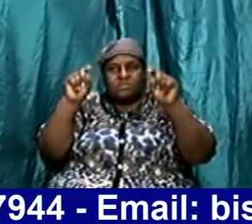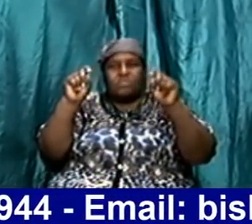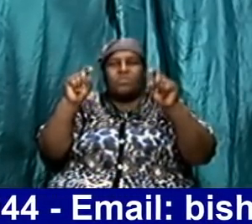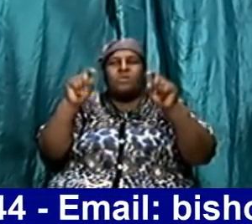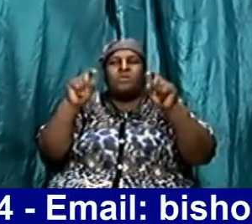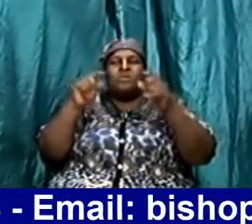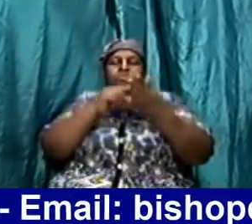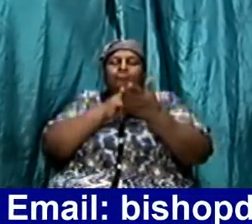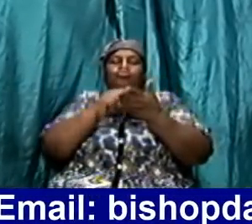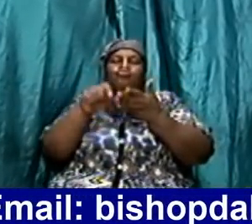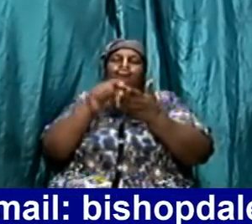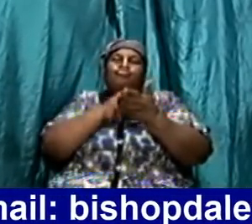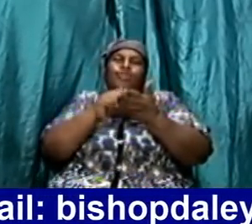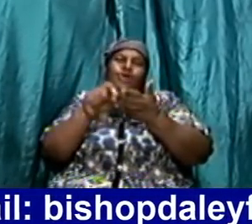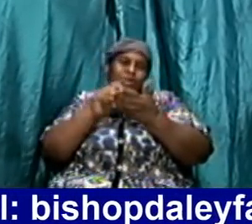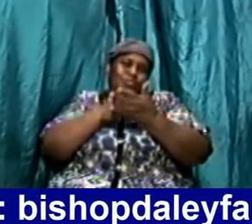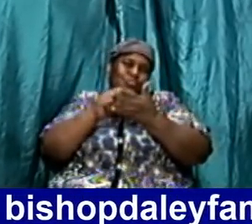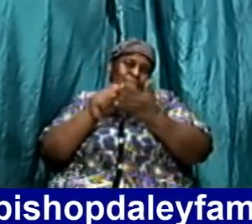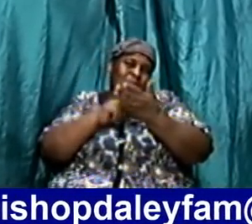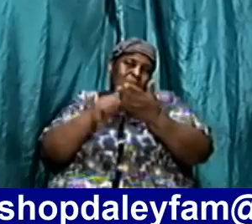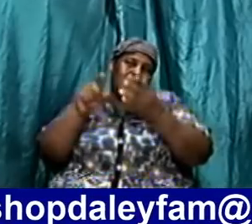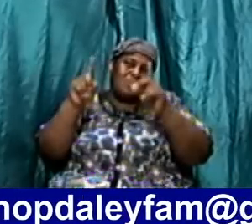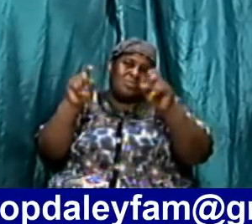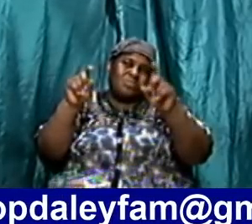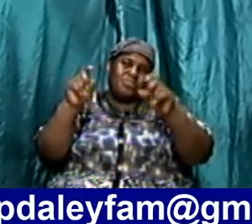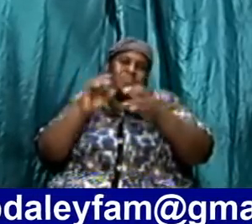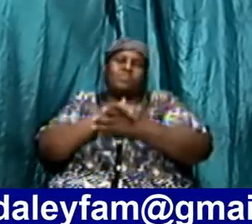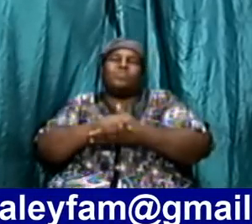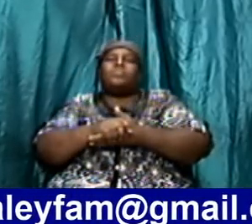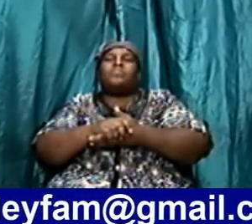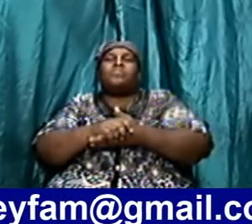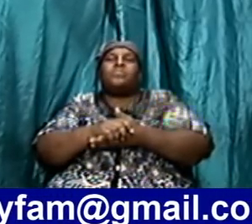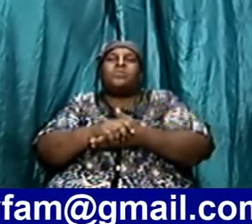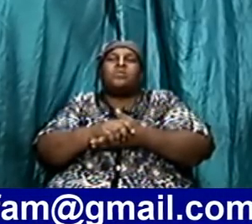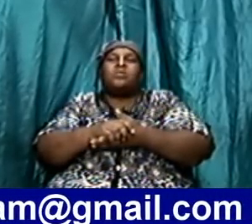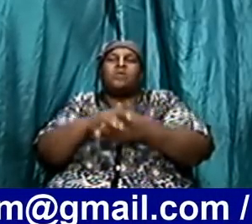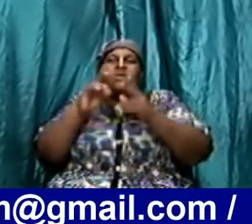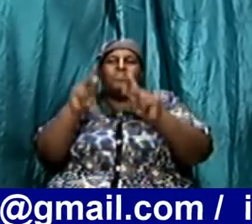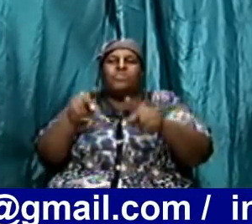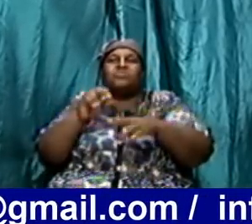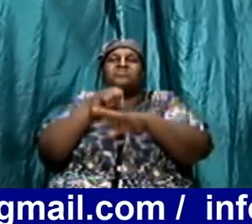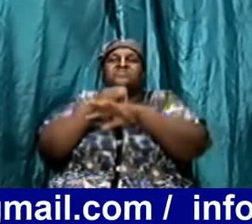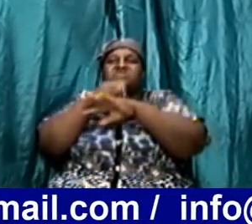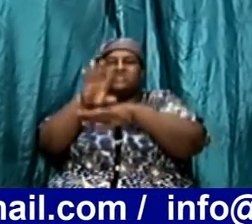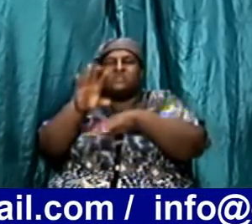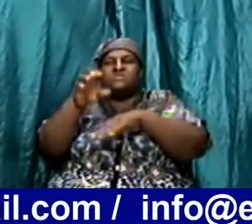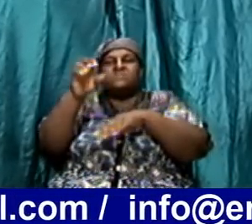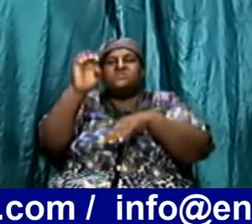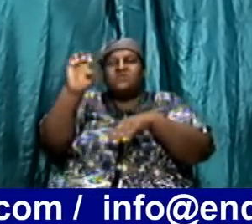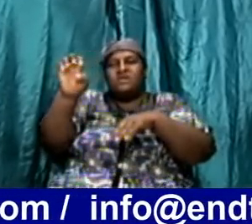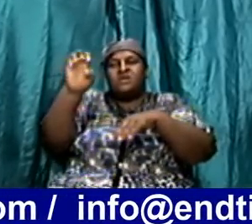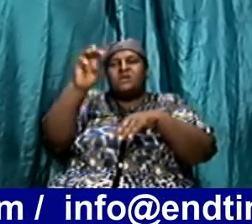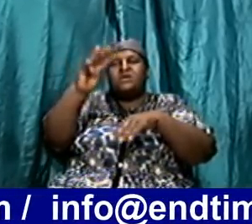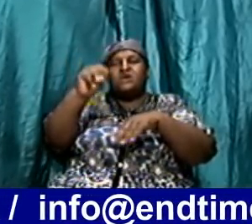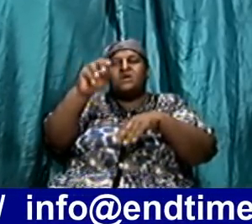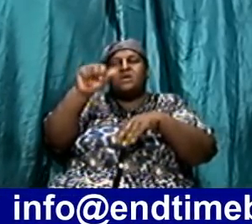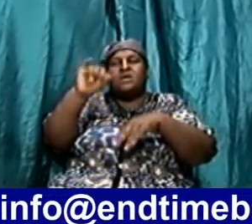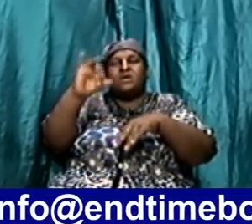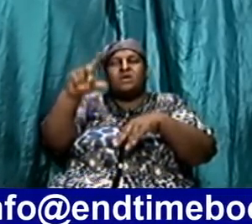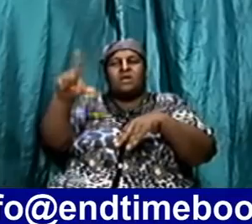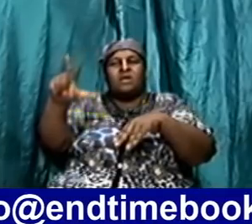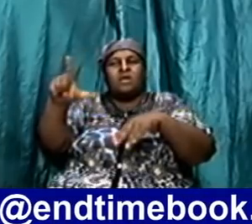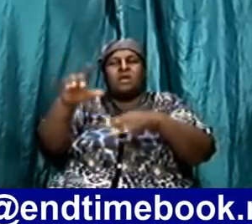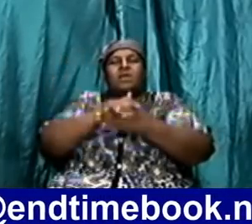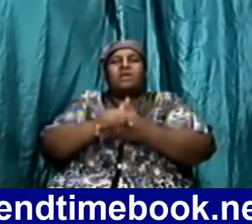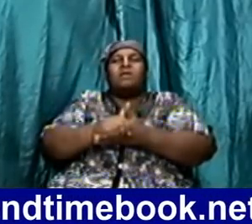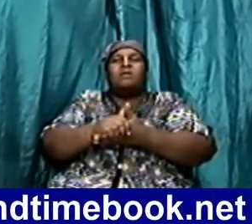write the questions even in the comment section Amen and persons who have sent emails before and don't have the email address in my head I think